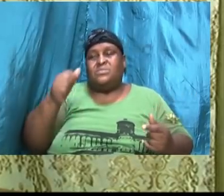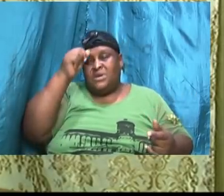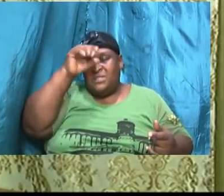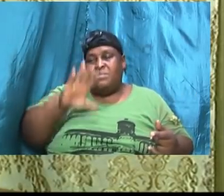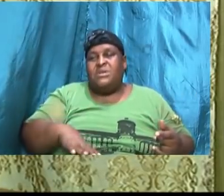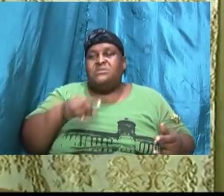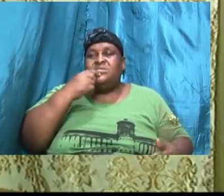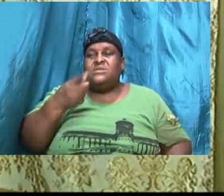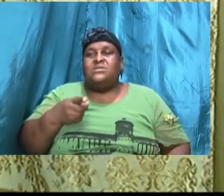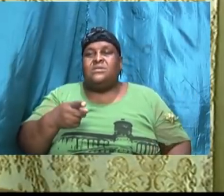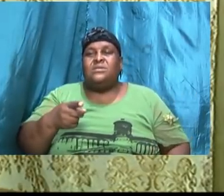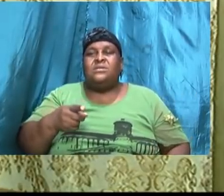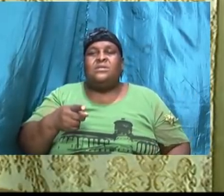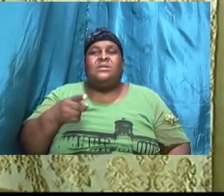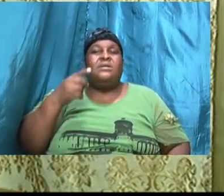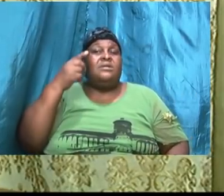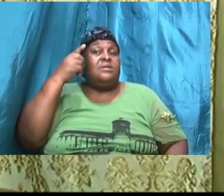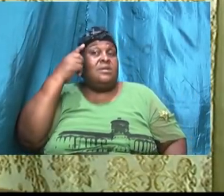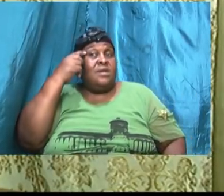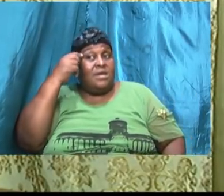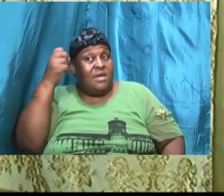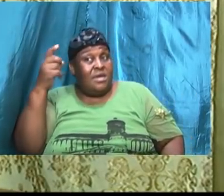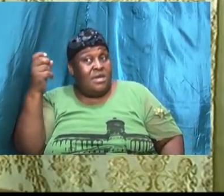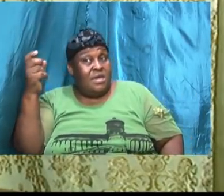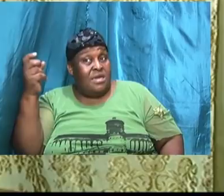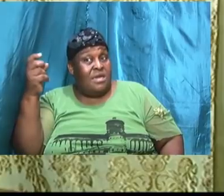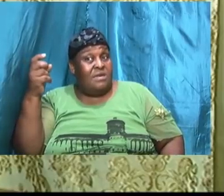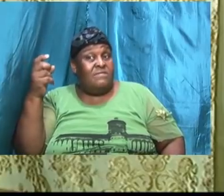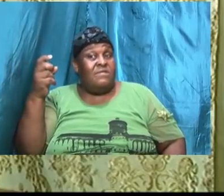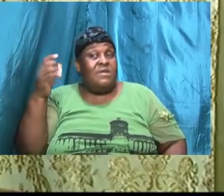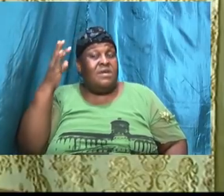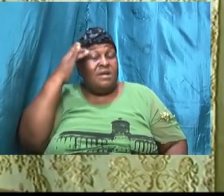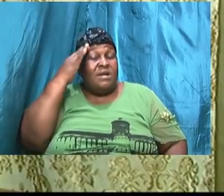David considered himself Israel's protector